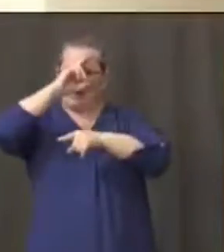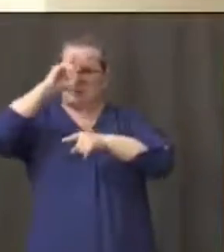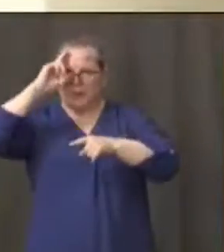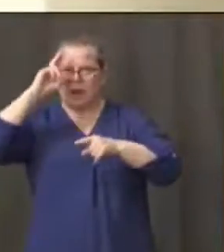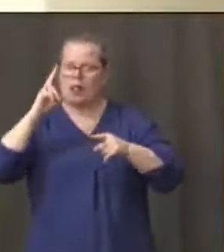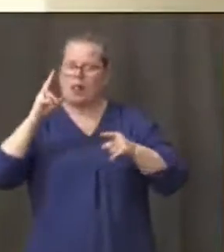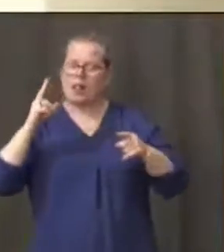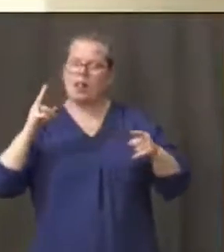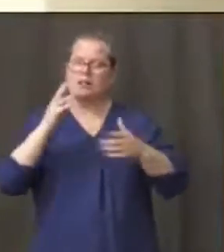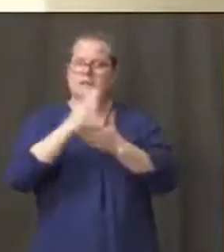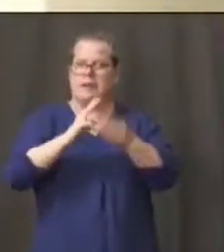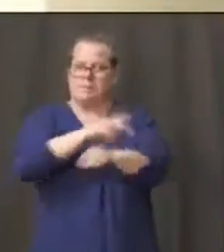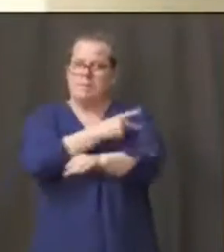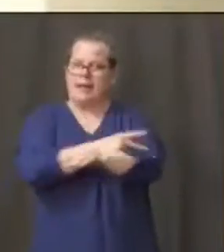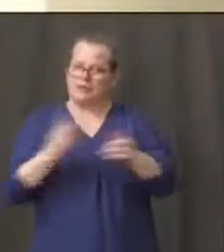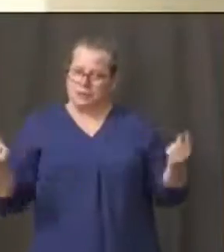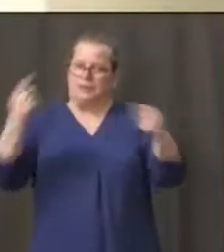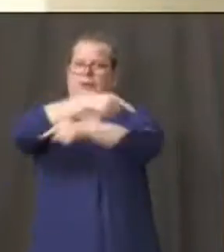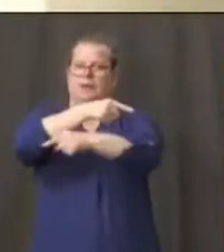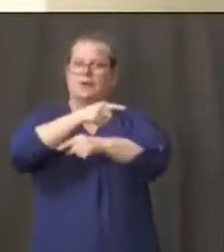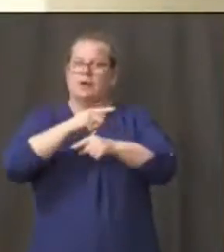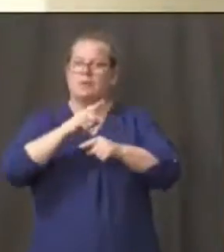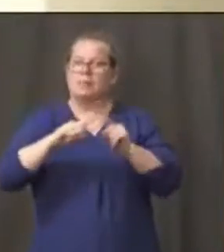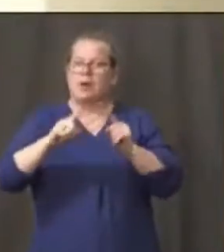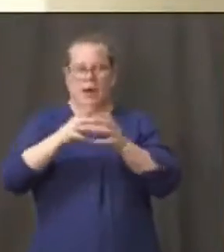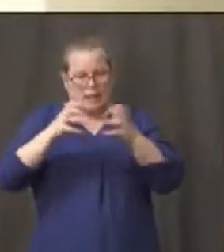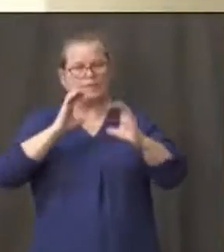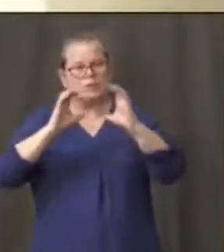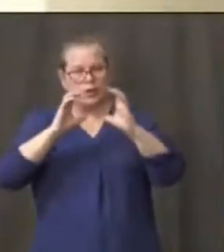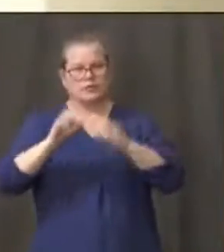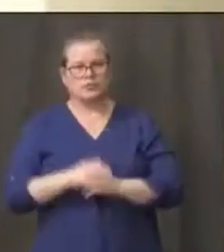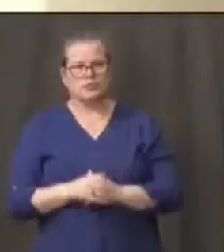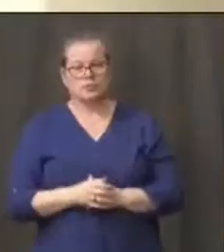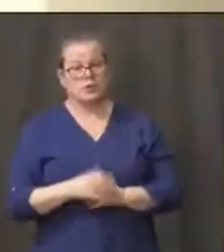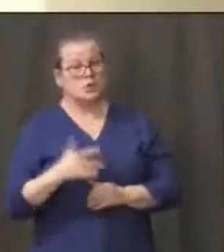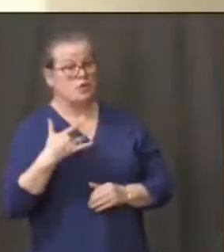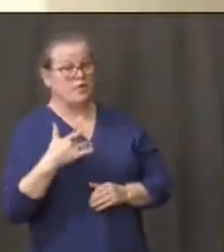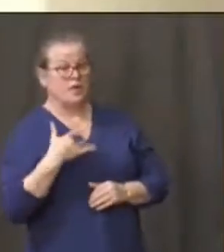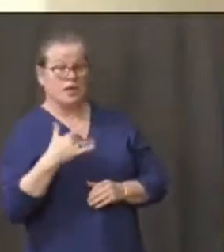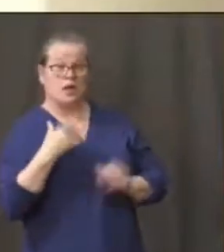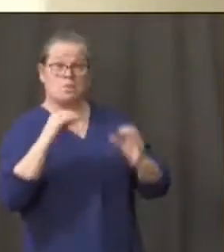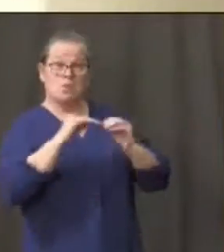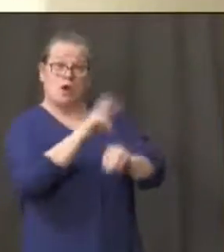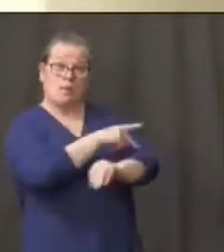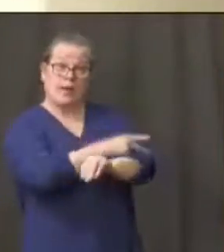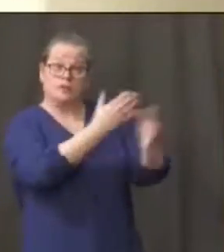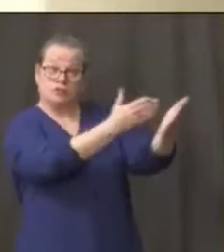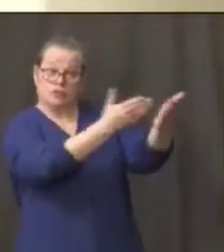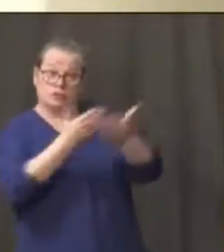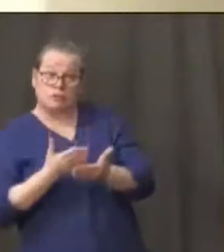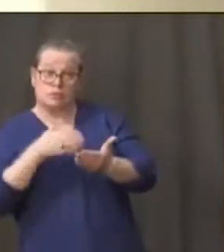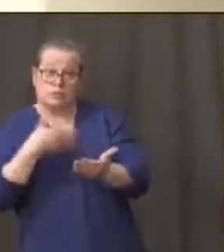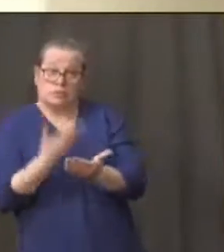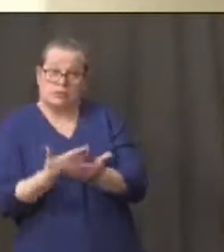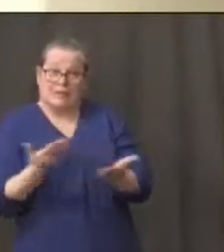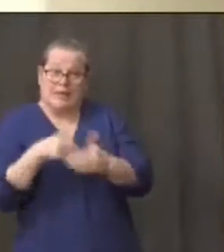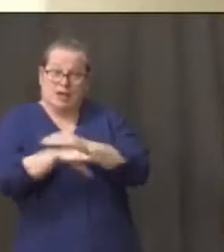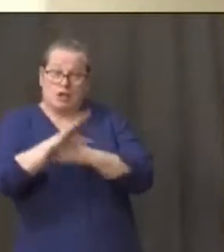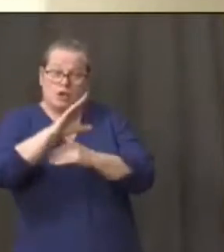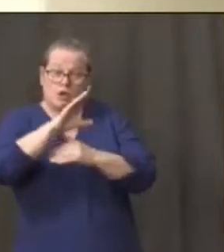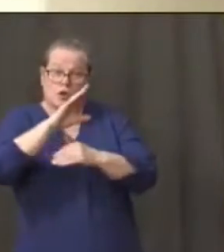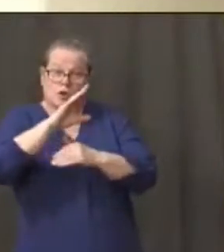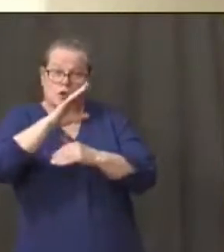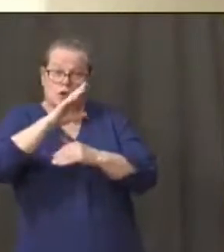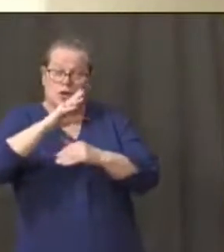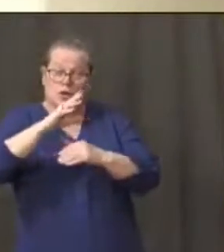but if you continue to be relatively wide open would you take more potentially or is that is that a risk of spreading uh the virus into the state more